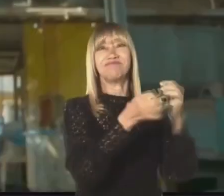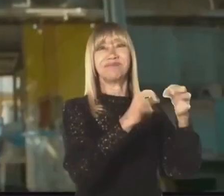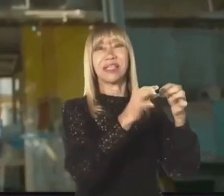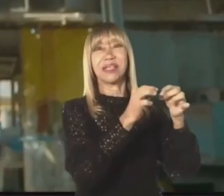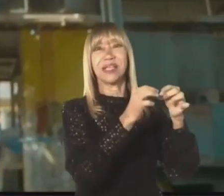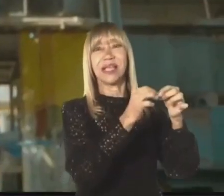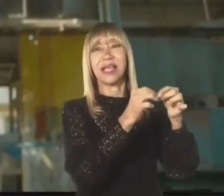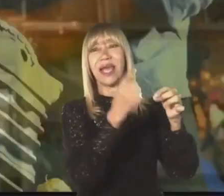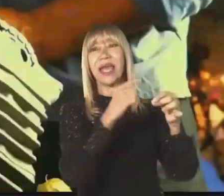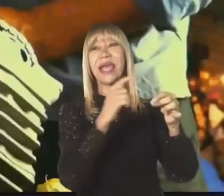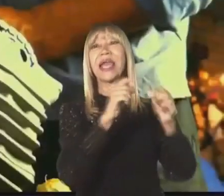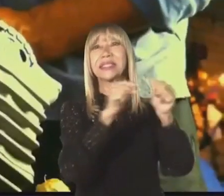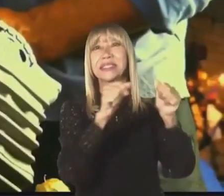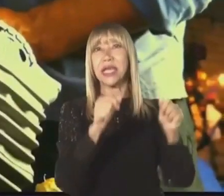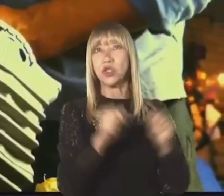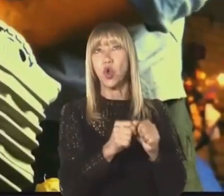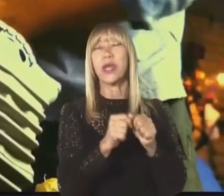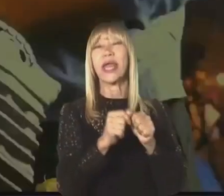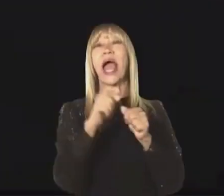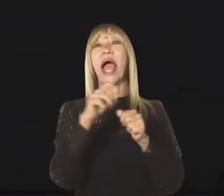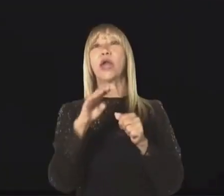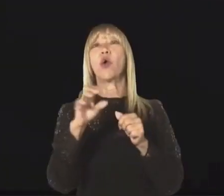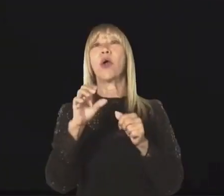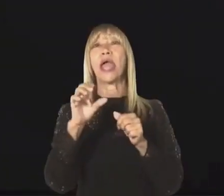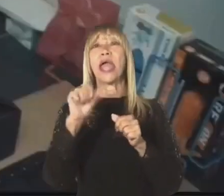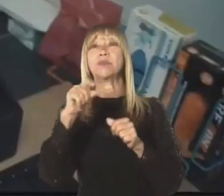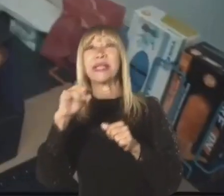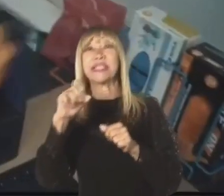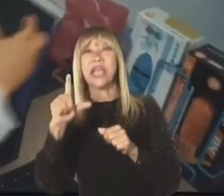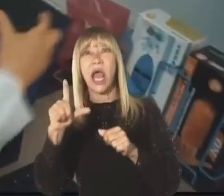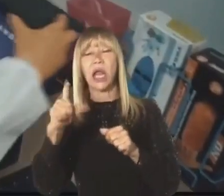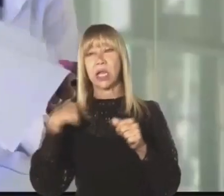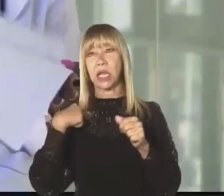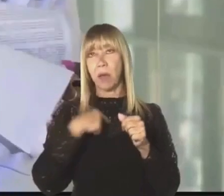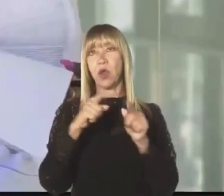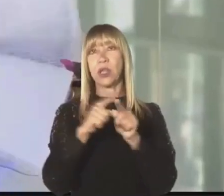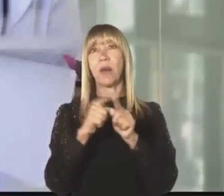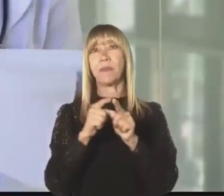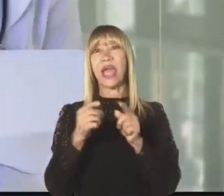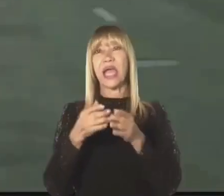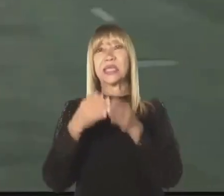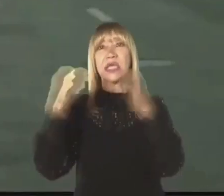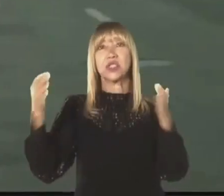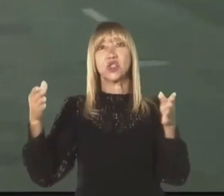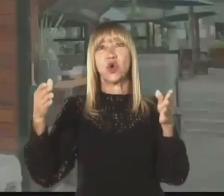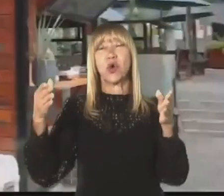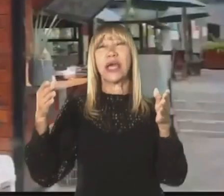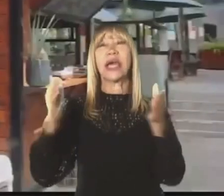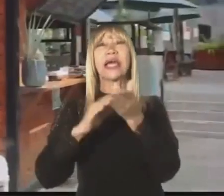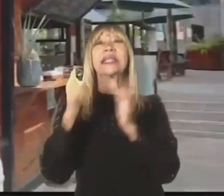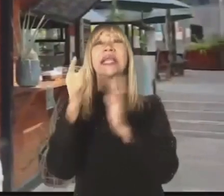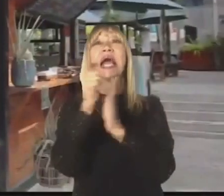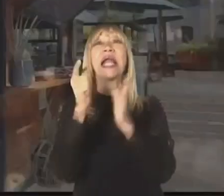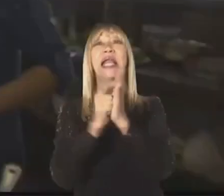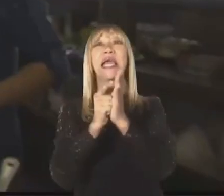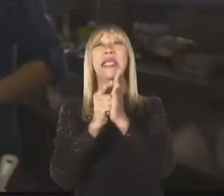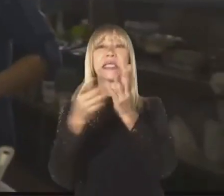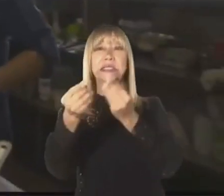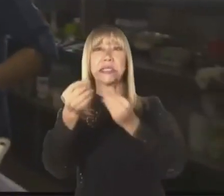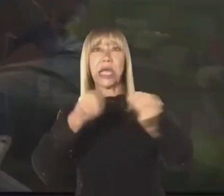to do. by the Argentine writer and poet, Jorge Luis Borges, to emphasize that for him it means